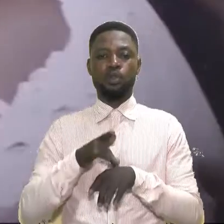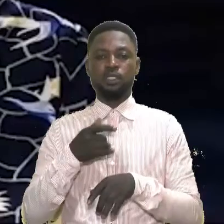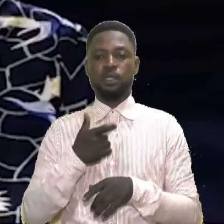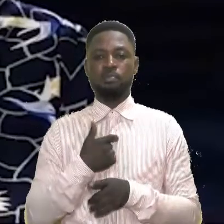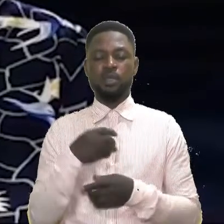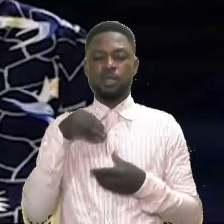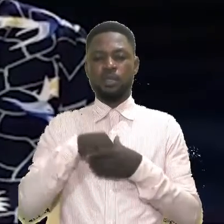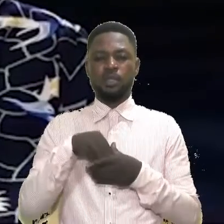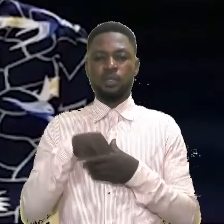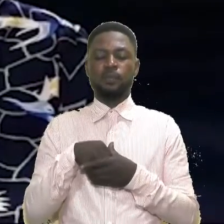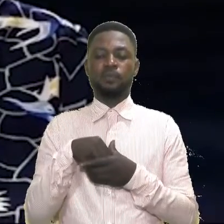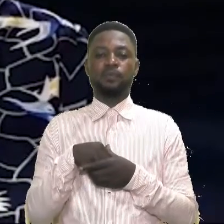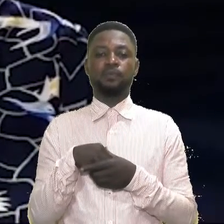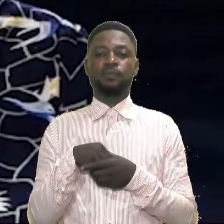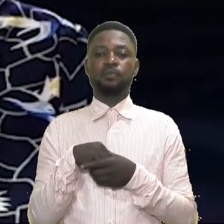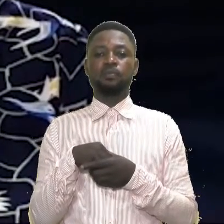Touching me intimately.